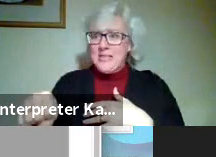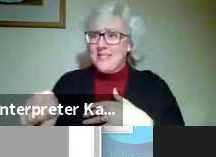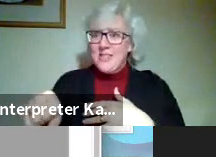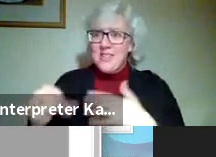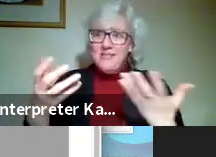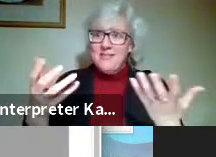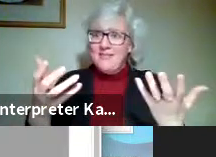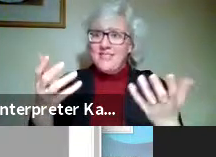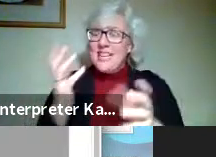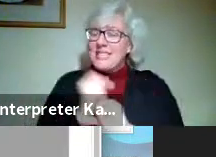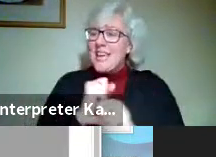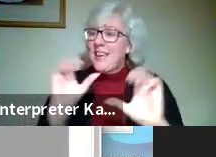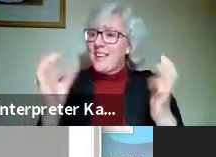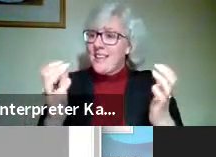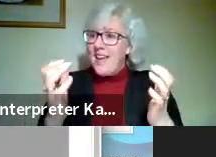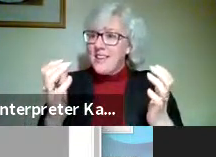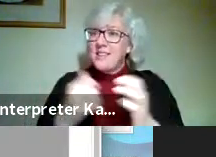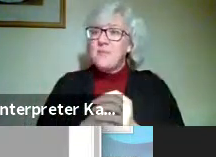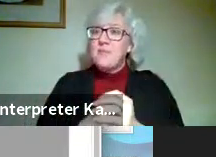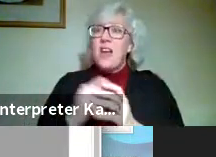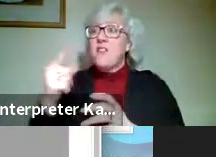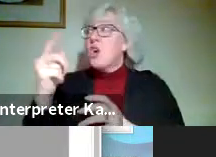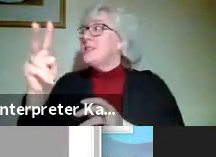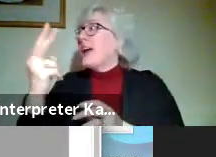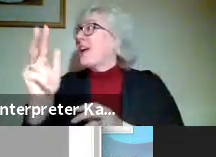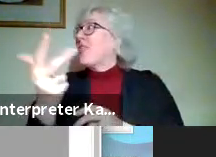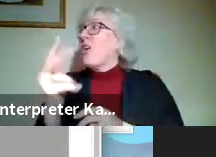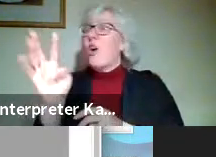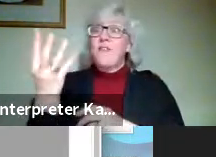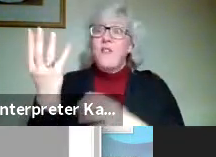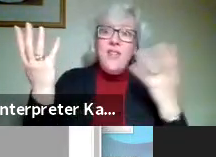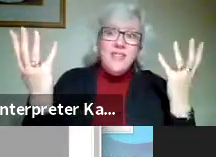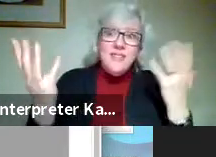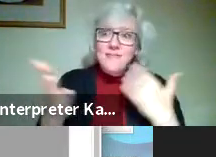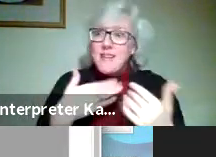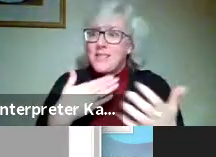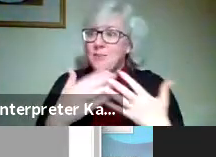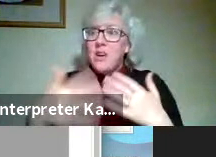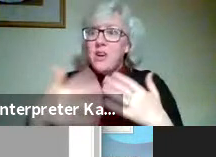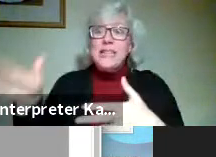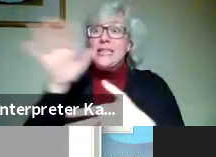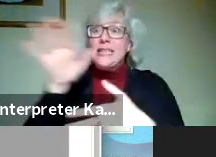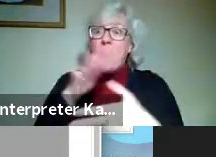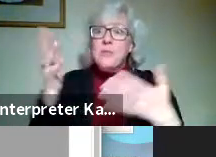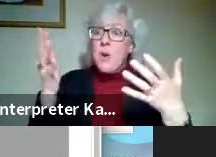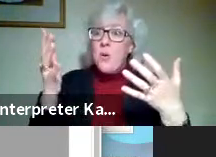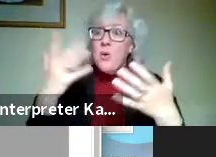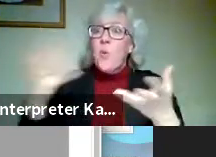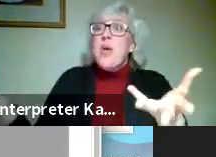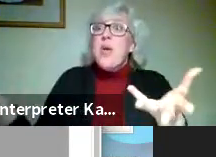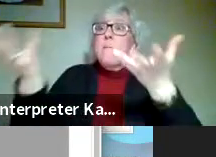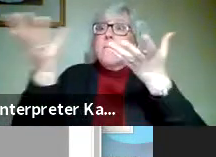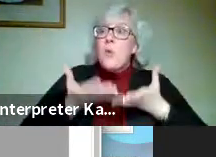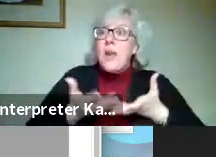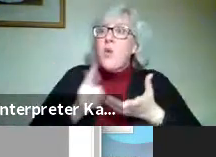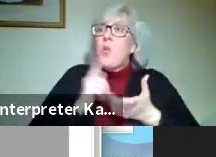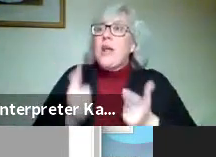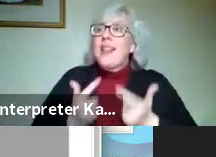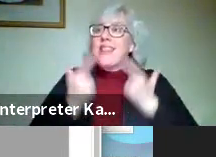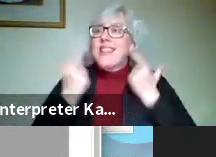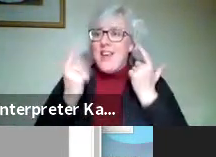taking a course with us. First, second, third, fourth semester, capstone course. First, we bring that real life